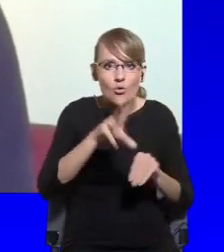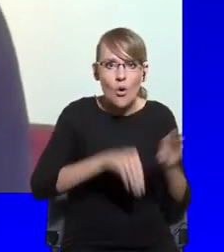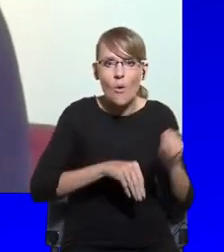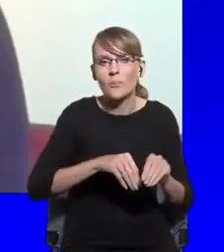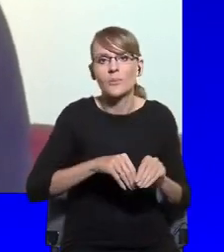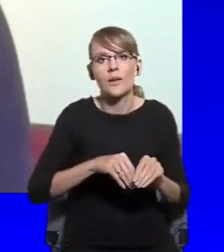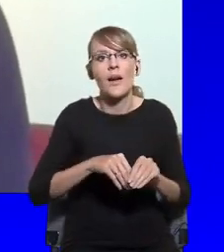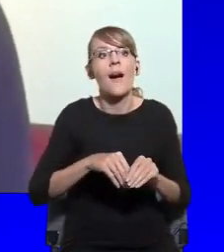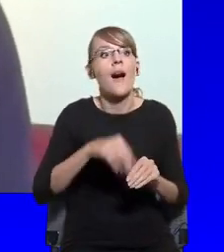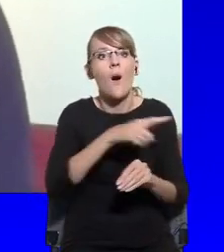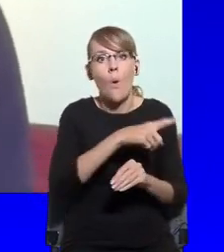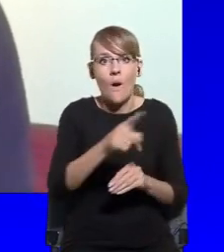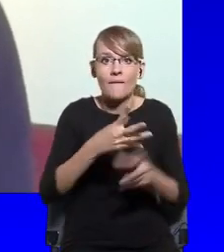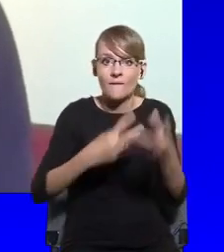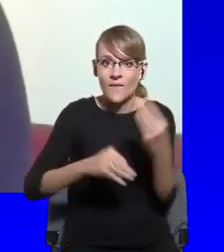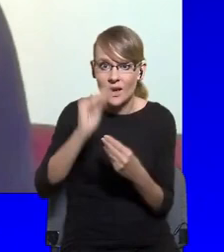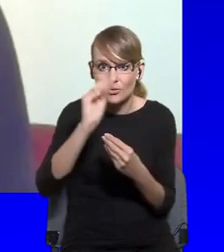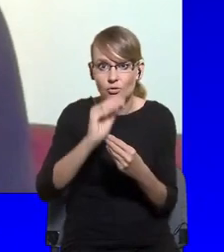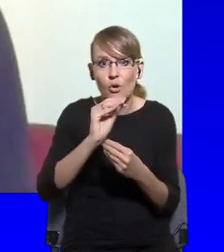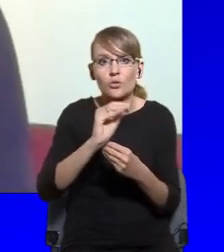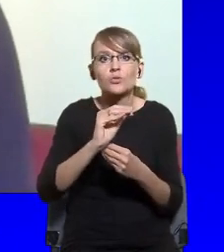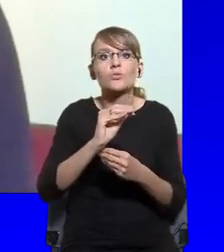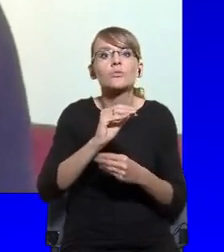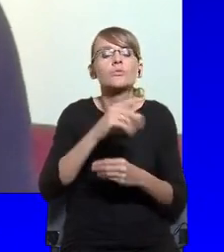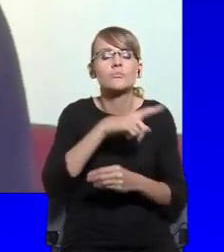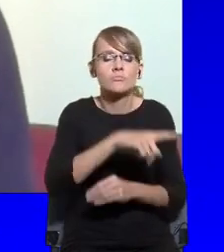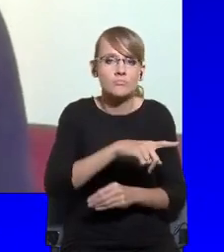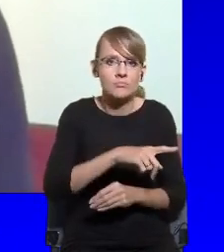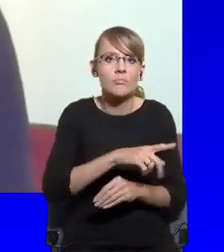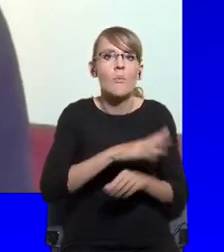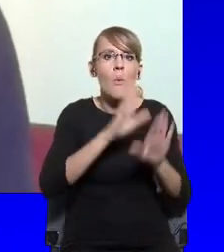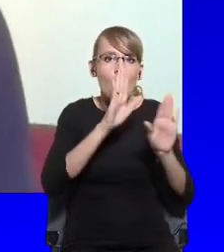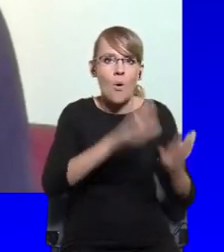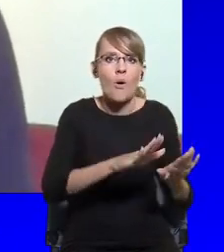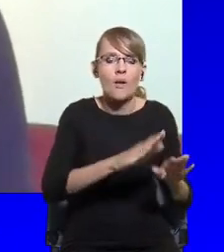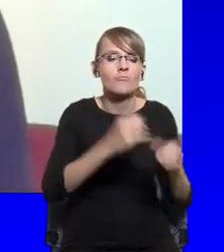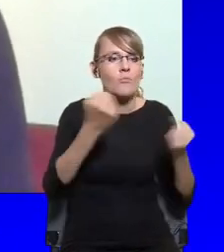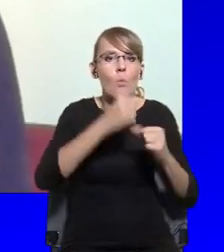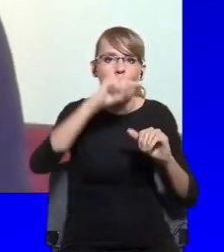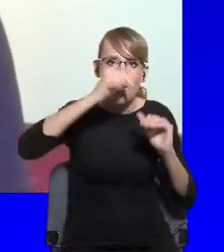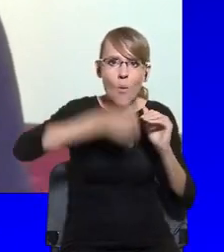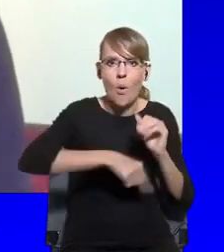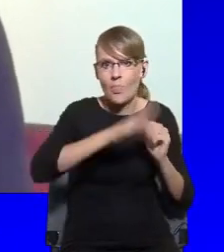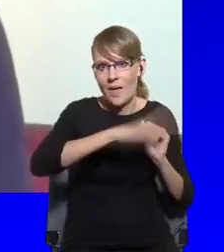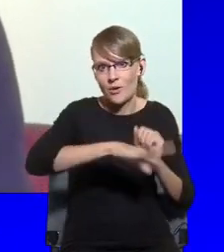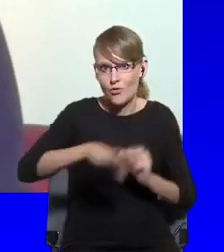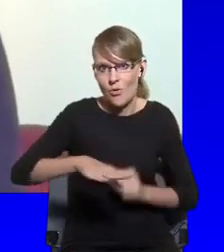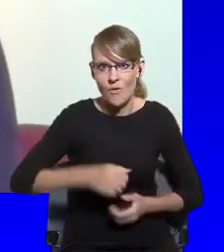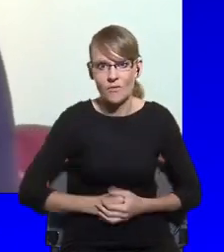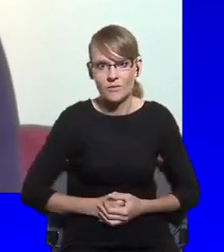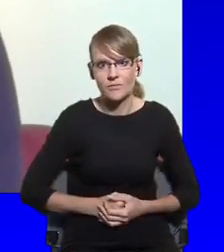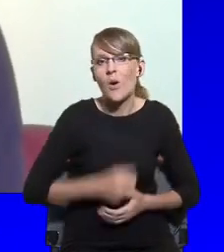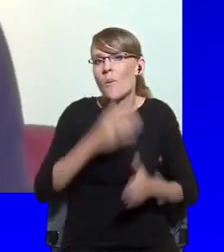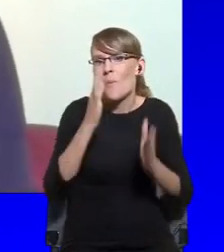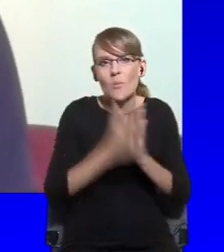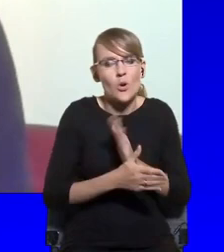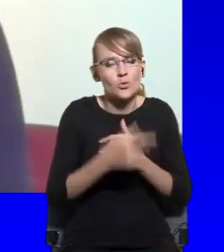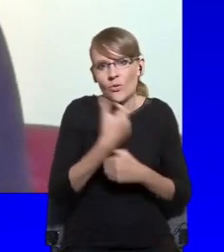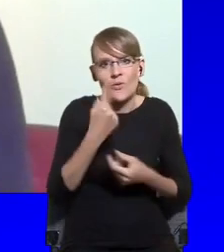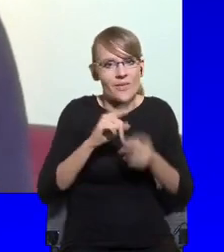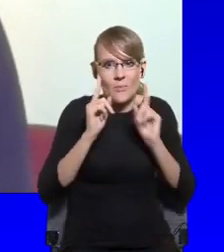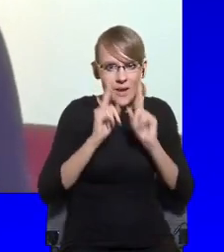most part, remain deeply nationally rooted. It's simply not true that, I dare say,